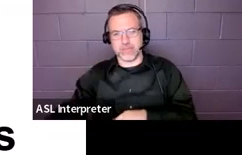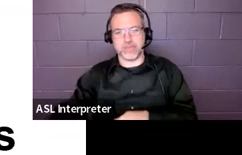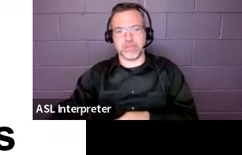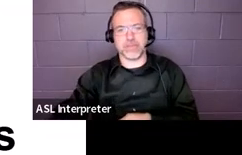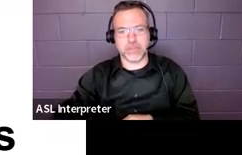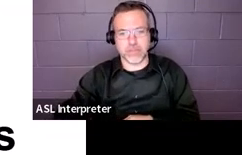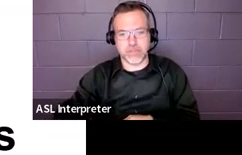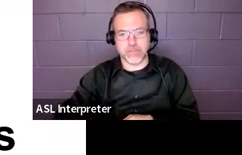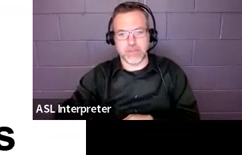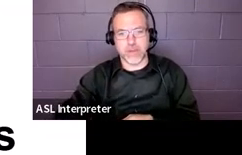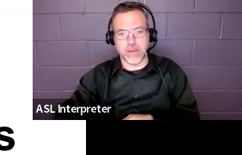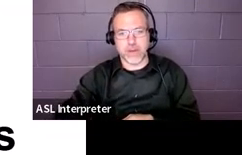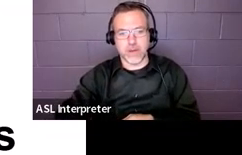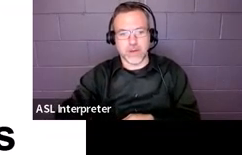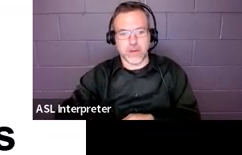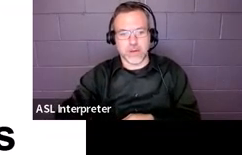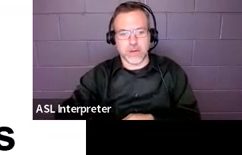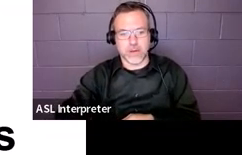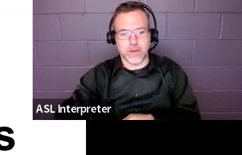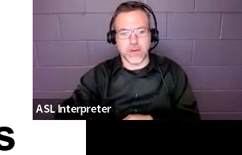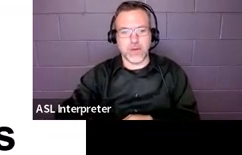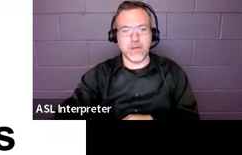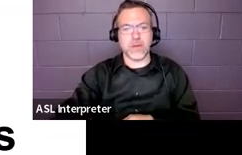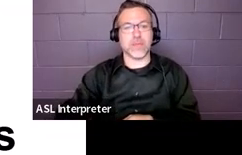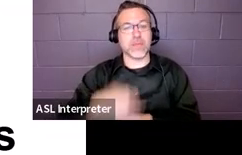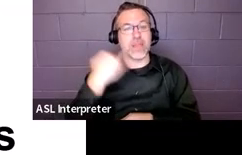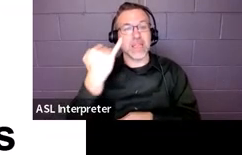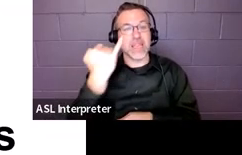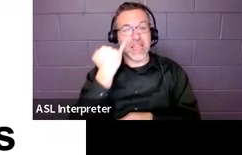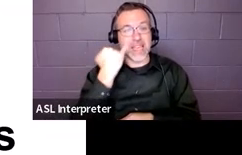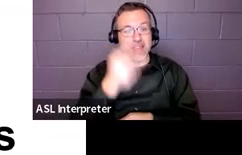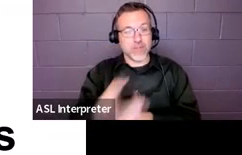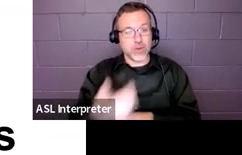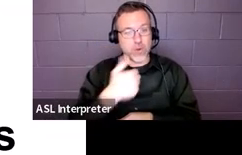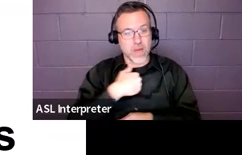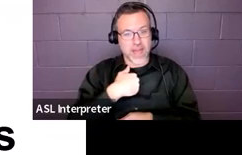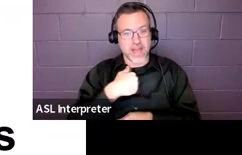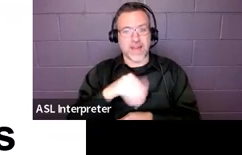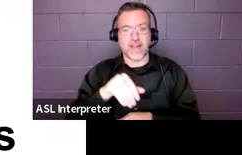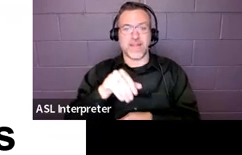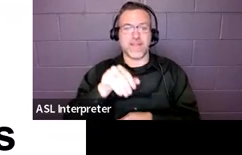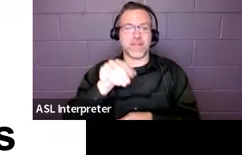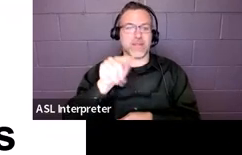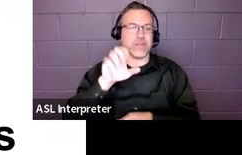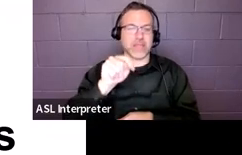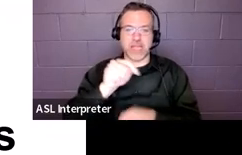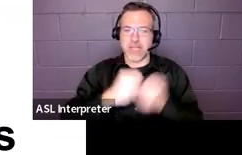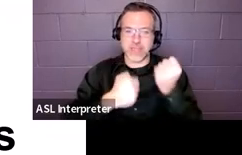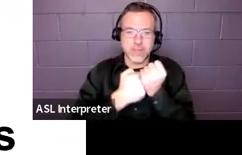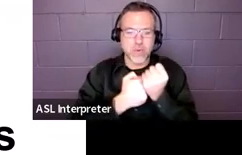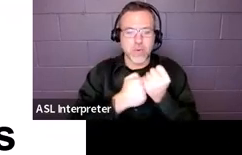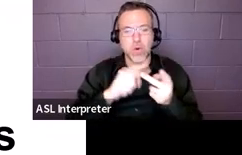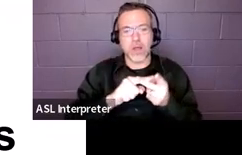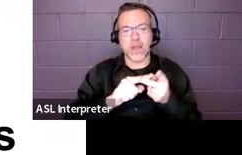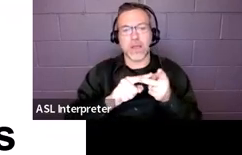So, if you have ed techs or adult support, BHP support,